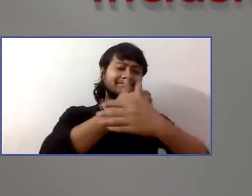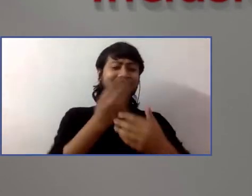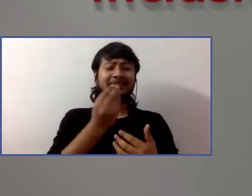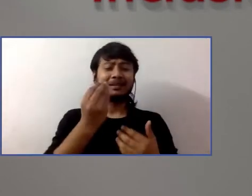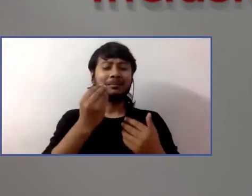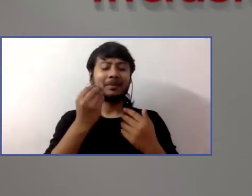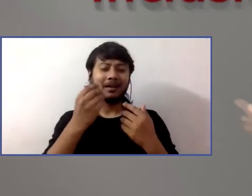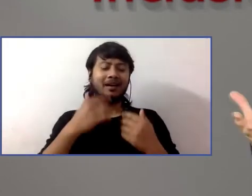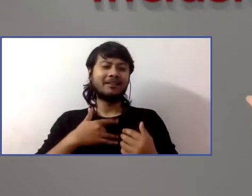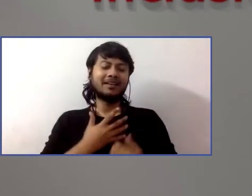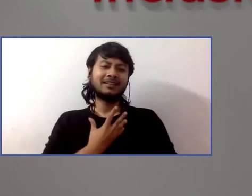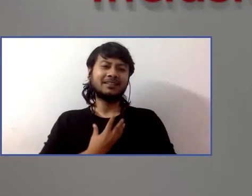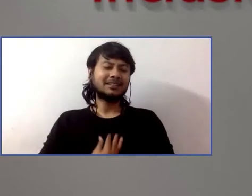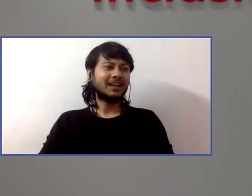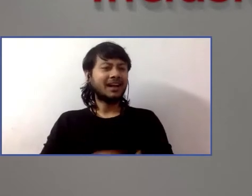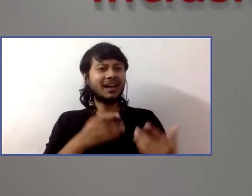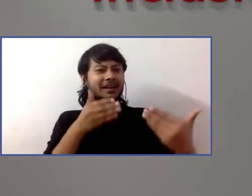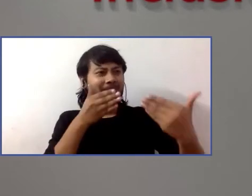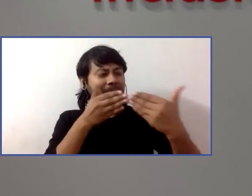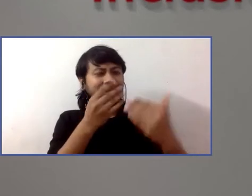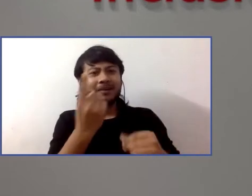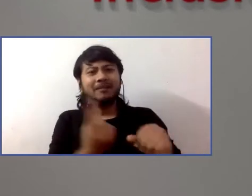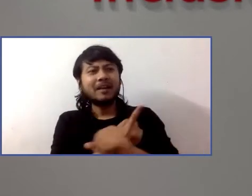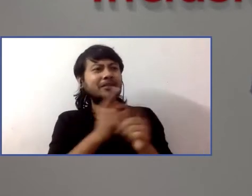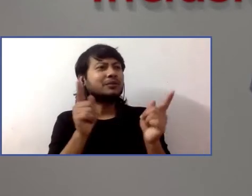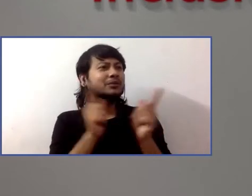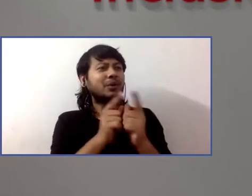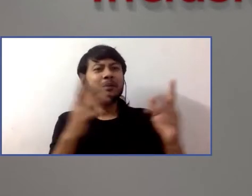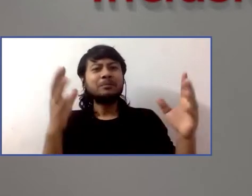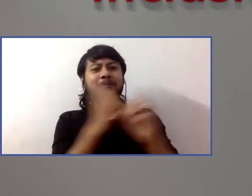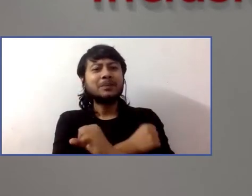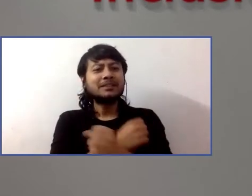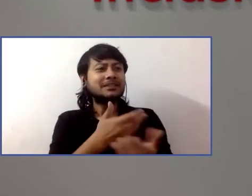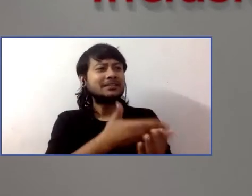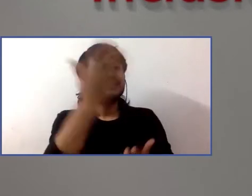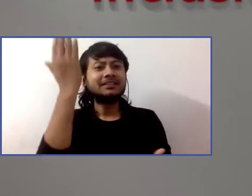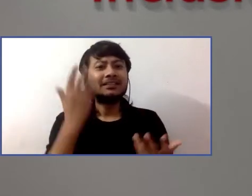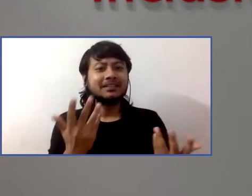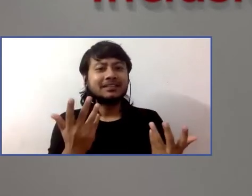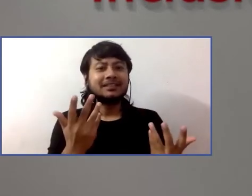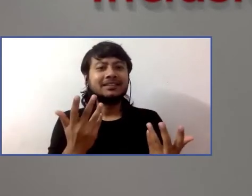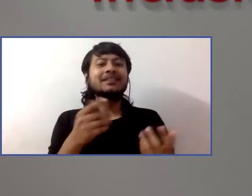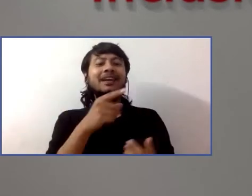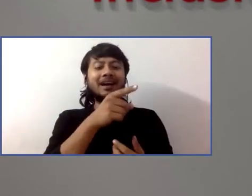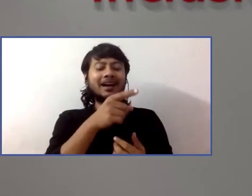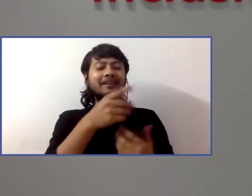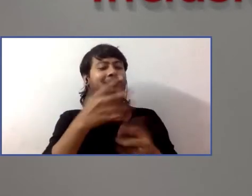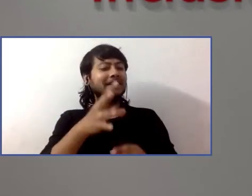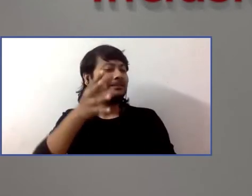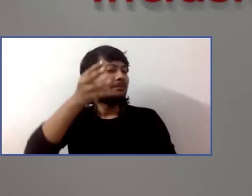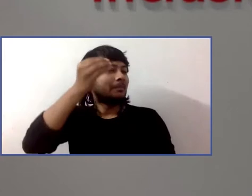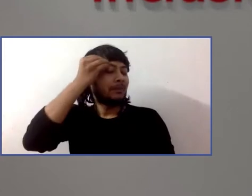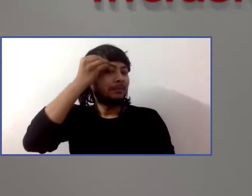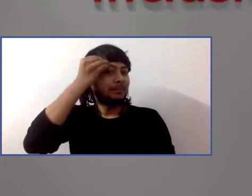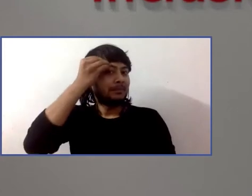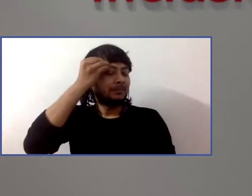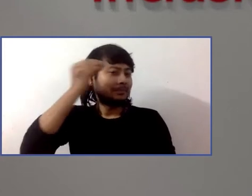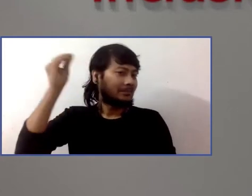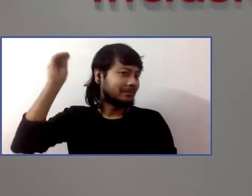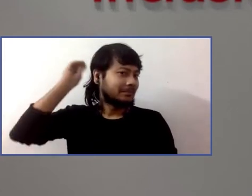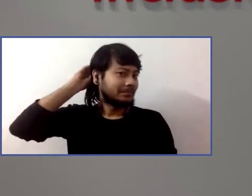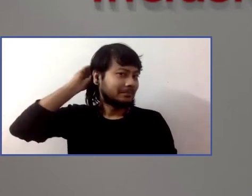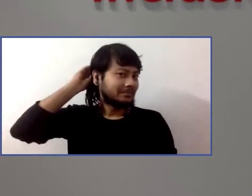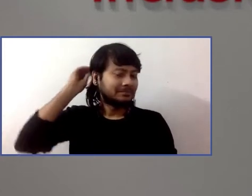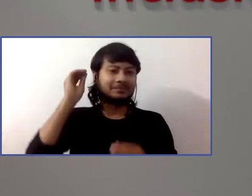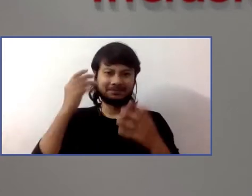to miss my new friend who I'm never going to see again. And this experience stayed with me for a really long time. And in looking back on it, I think the most